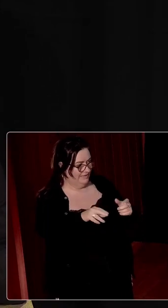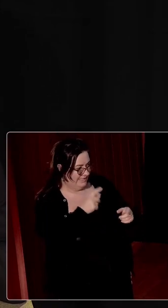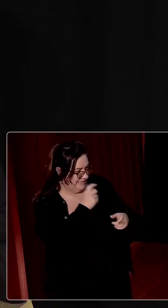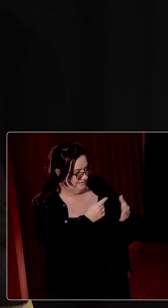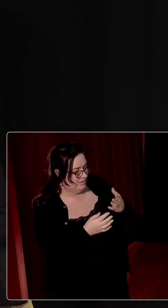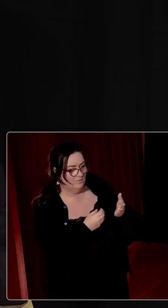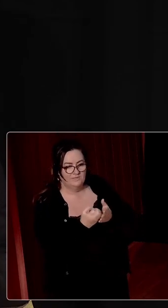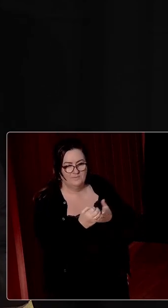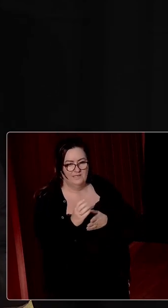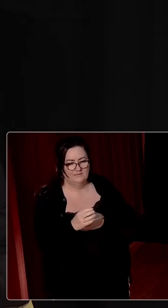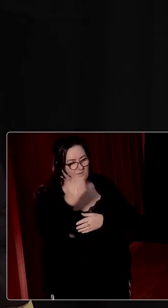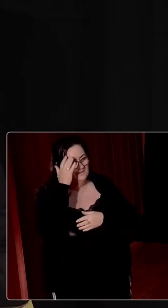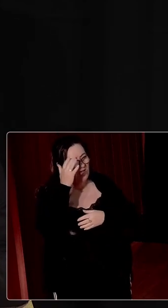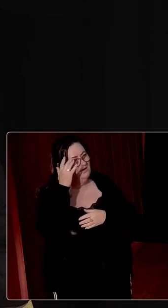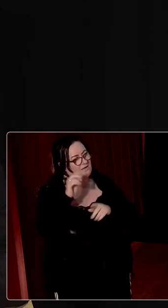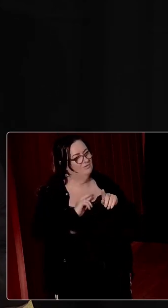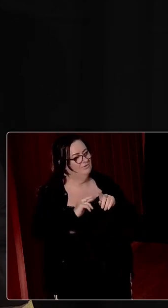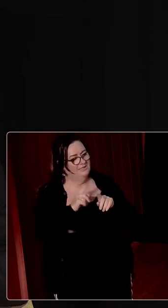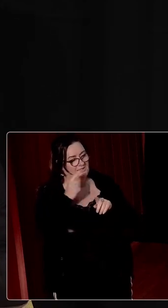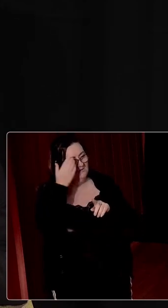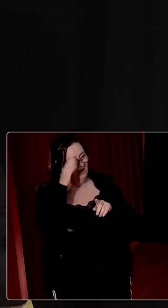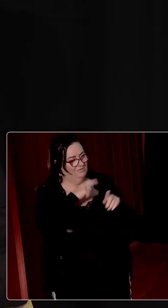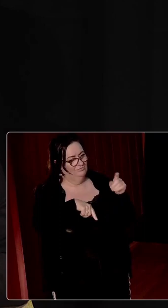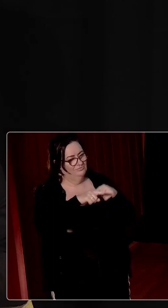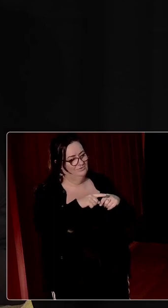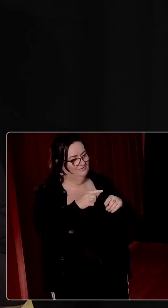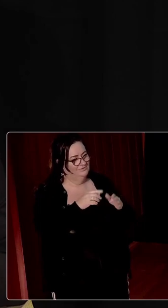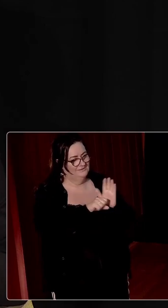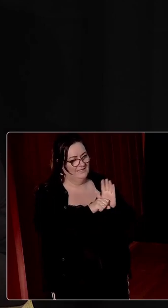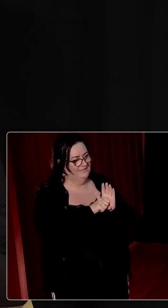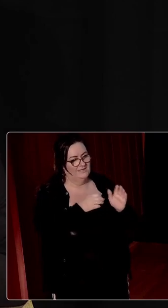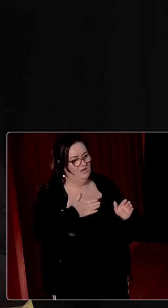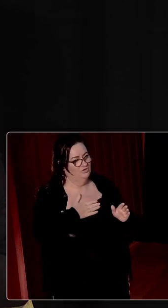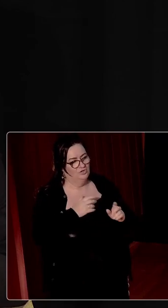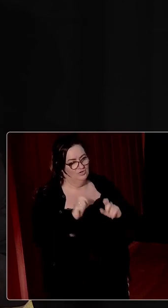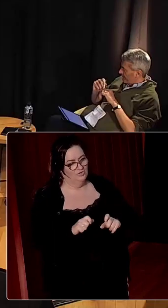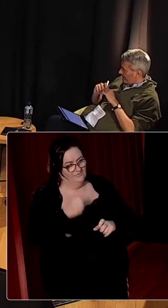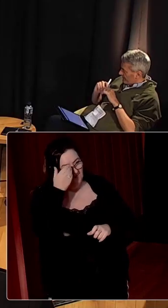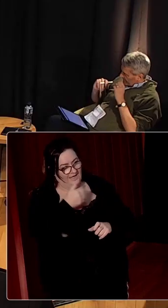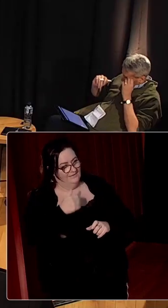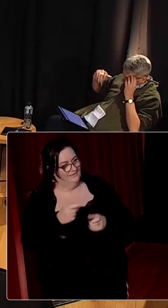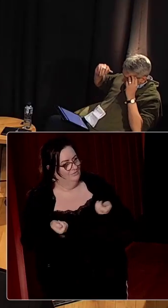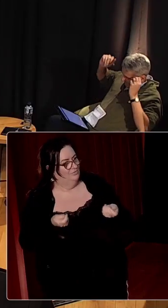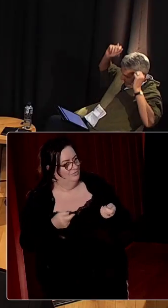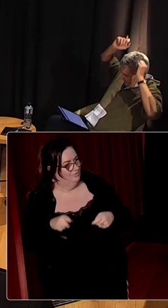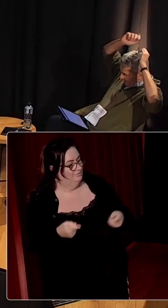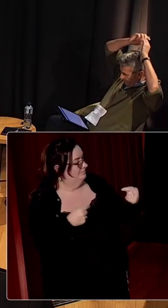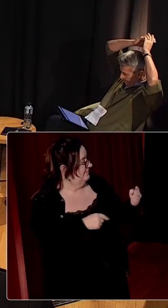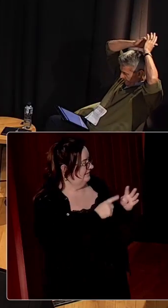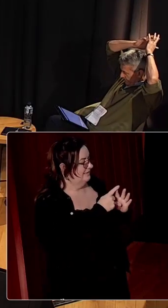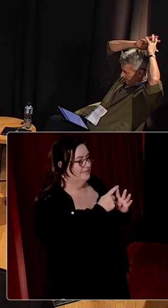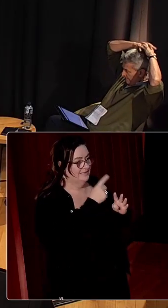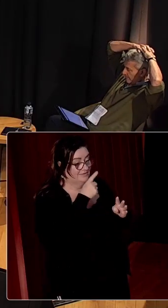So it just, this is an ideological thing in the Irish day. It is not just a preserve of Catholicism. I also think that it took